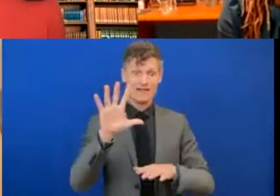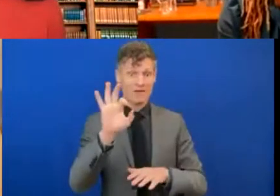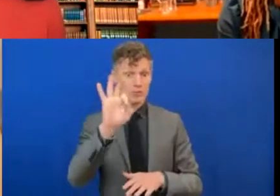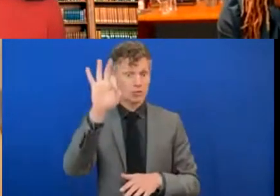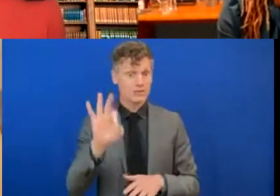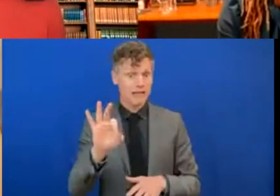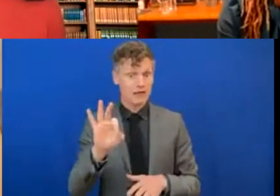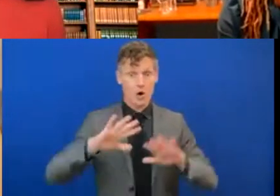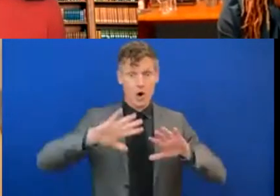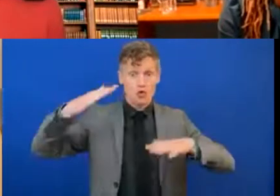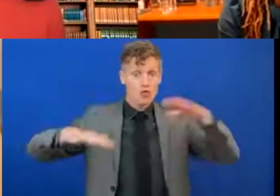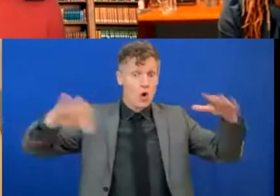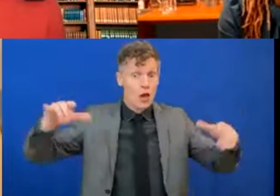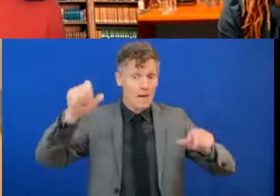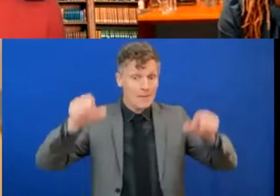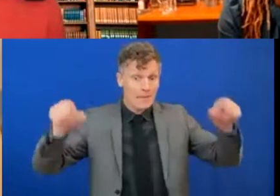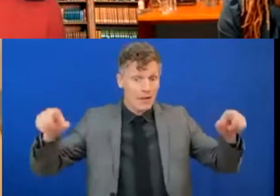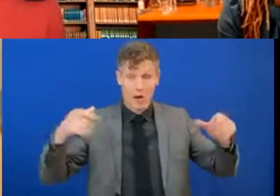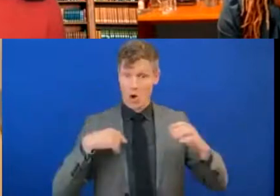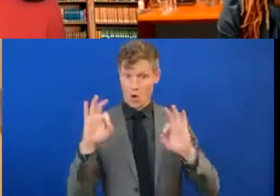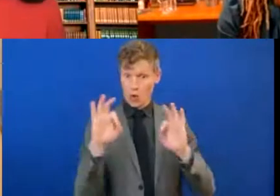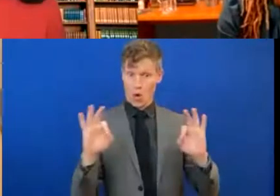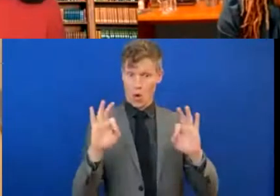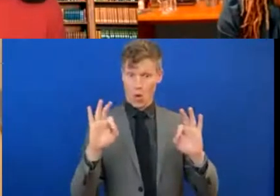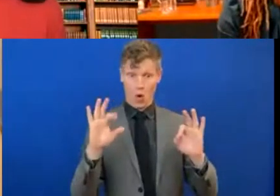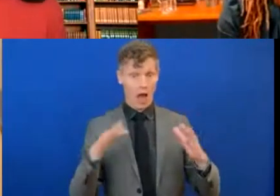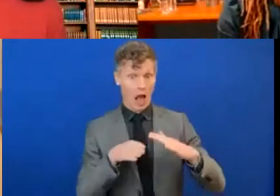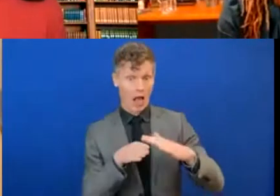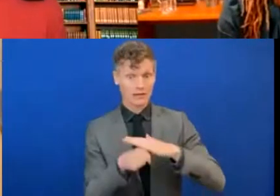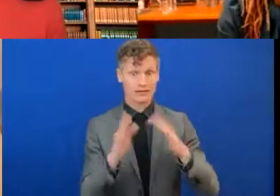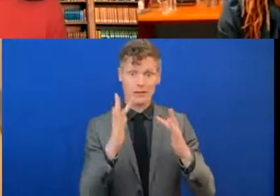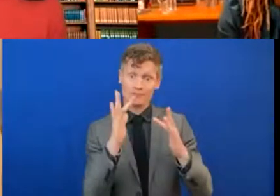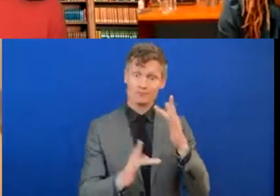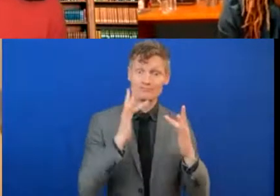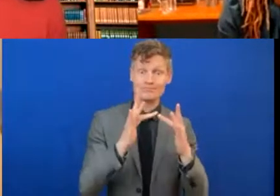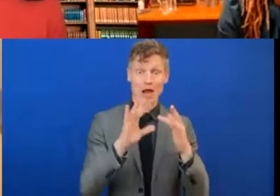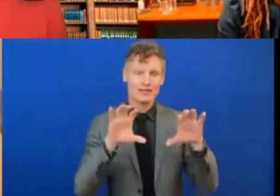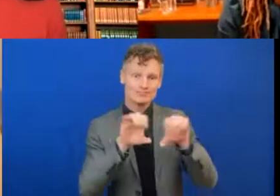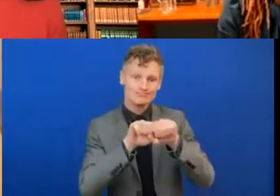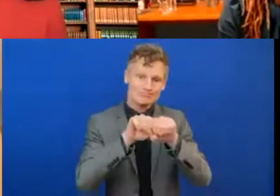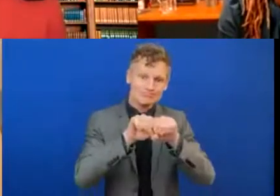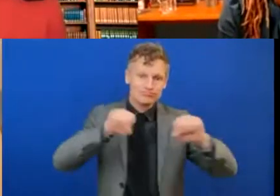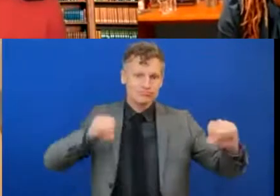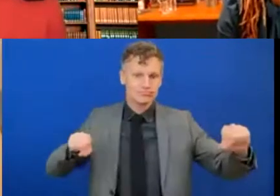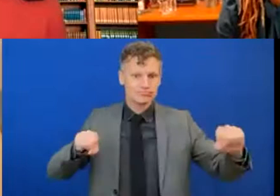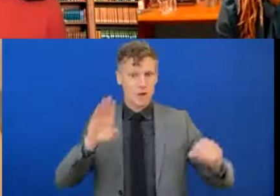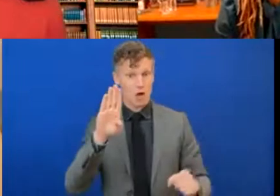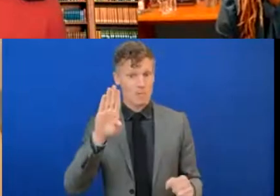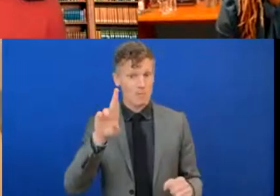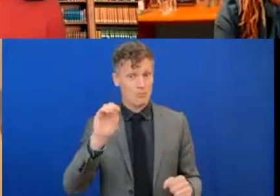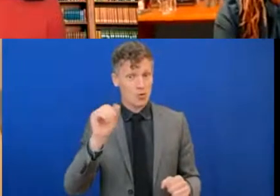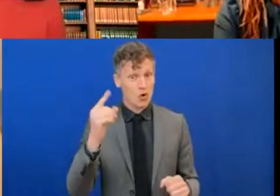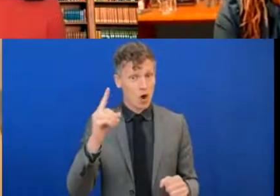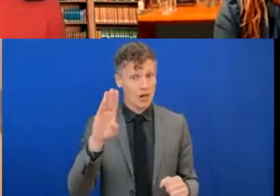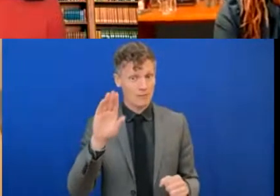access to broadband. So, for the first time in my nine years, since I last appeared at the United Nations, I had no voice. I was cut off. I couldn't